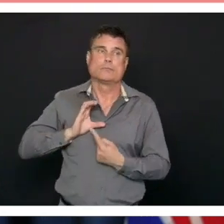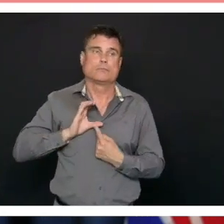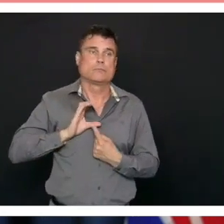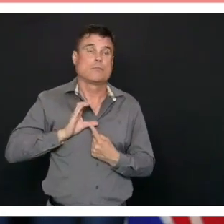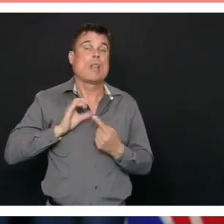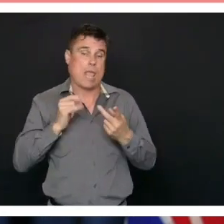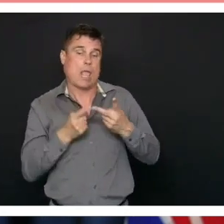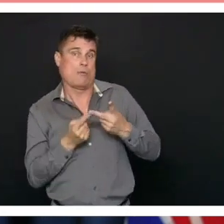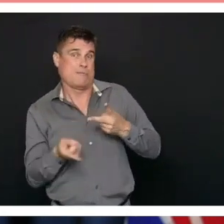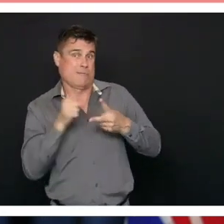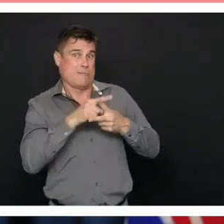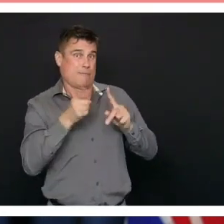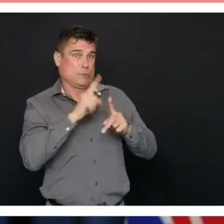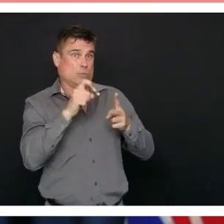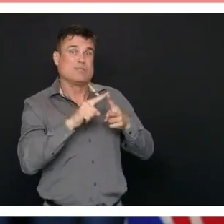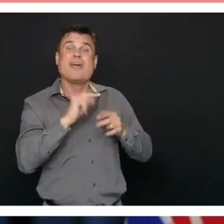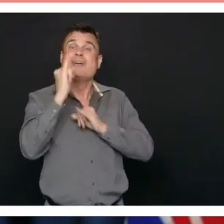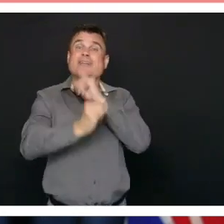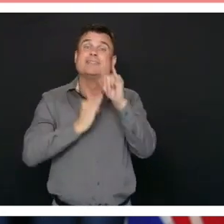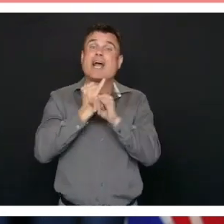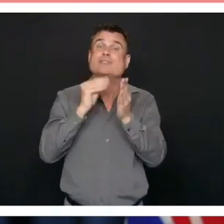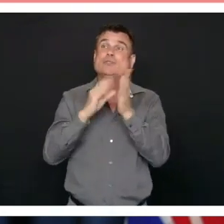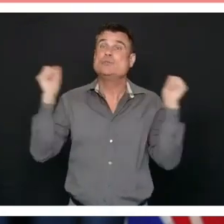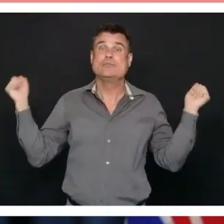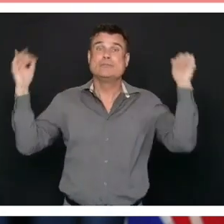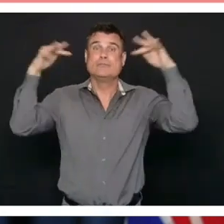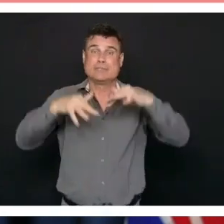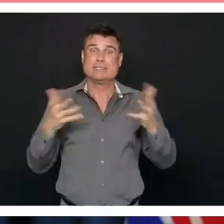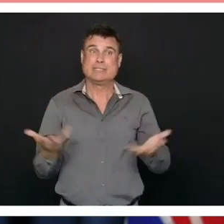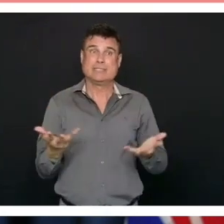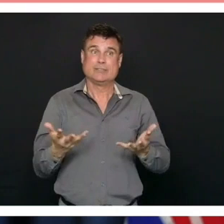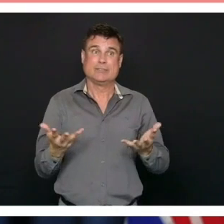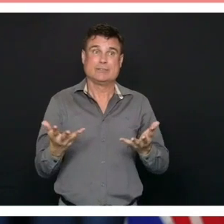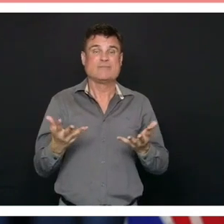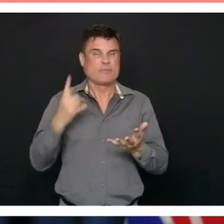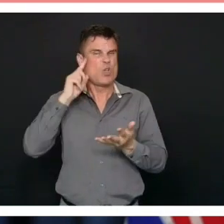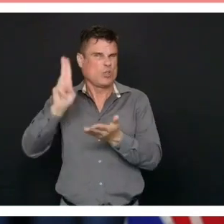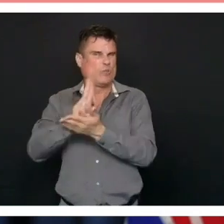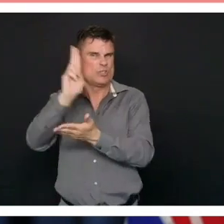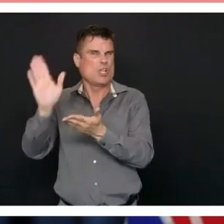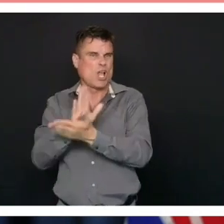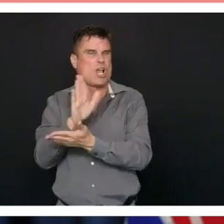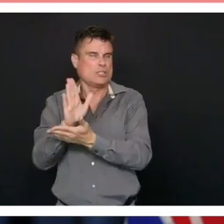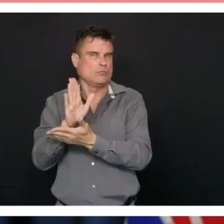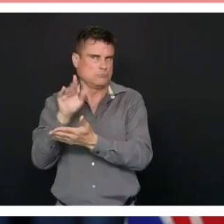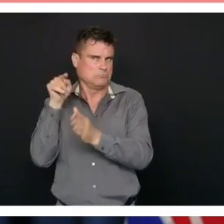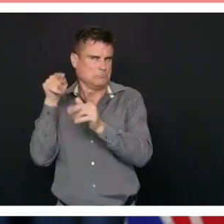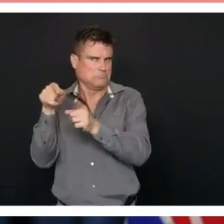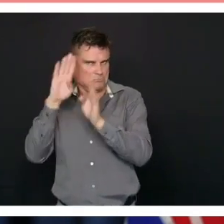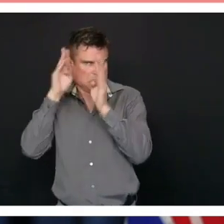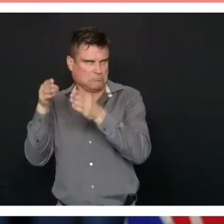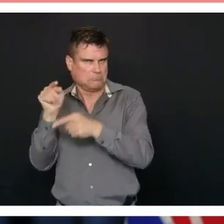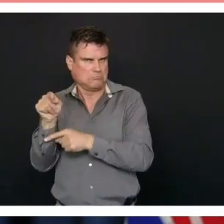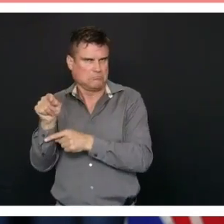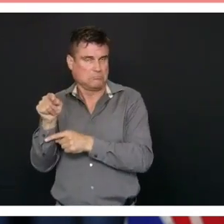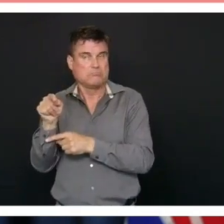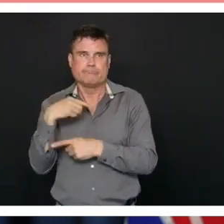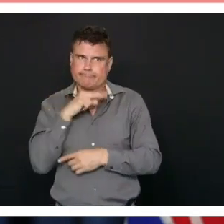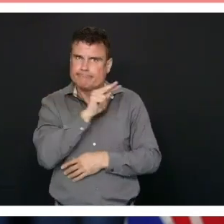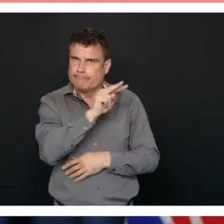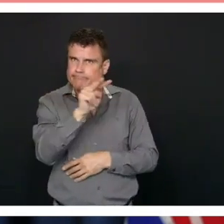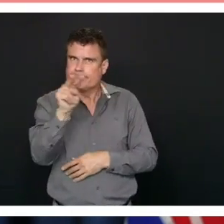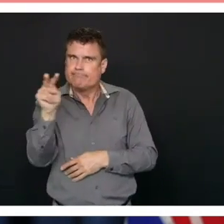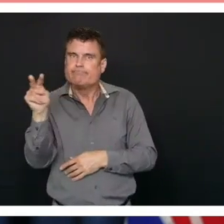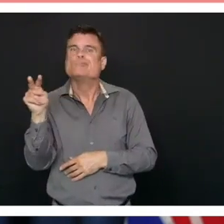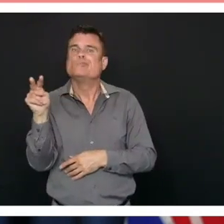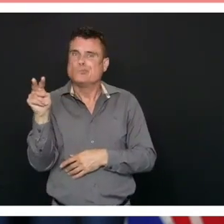to international students, this is at the post-secondary level as we see people retooling for the